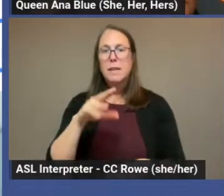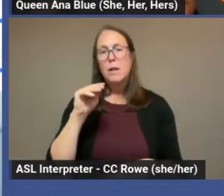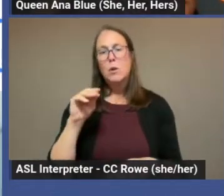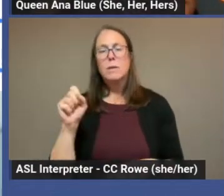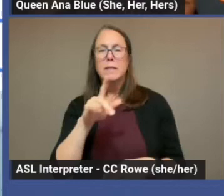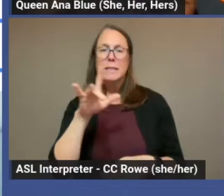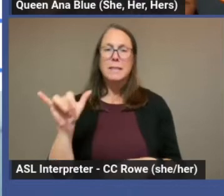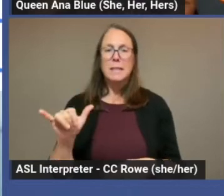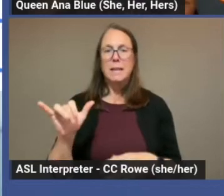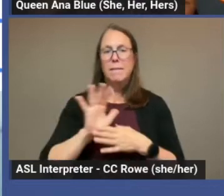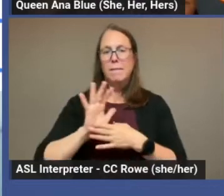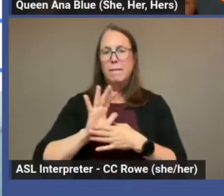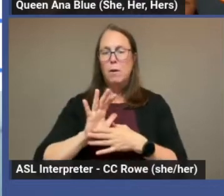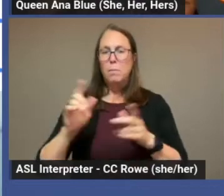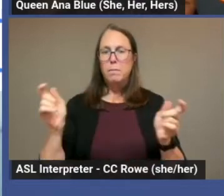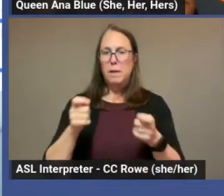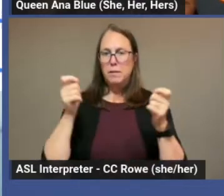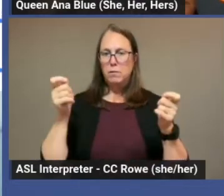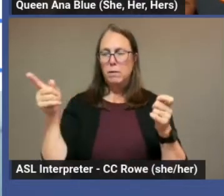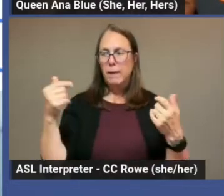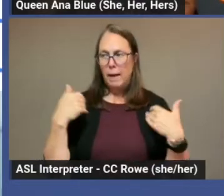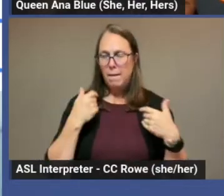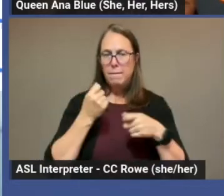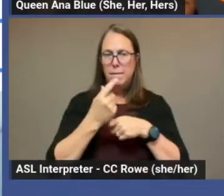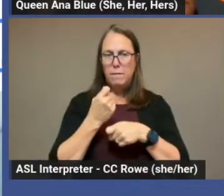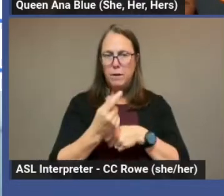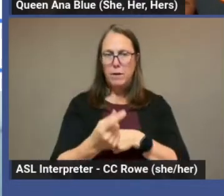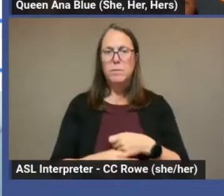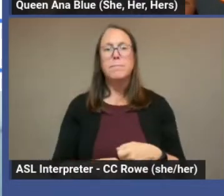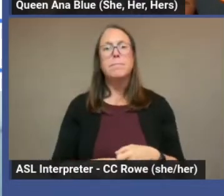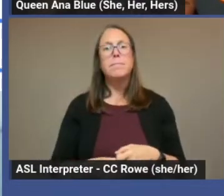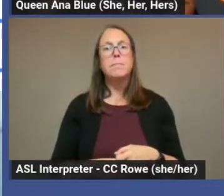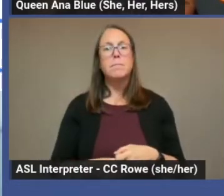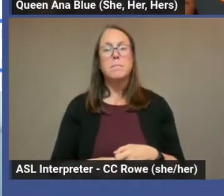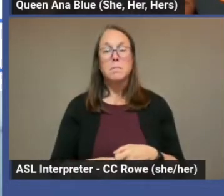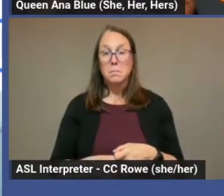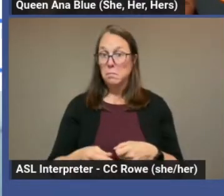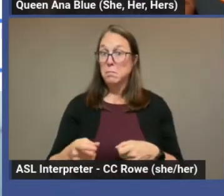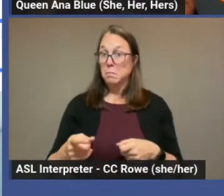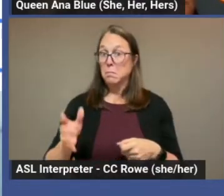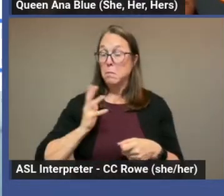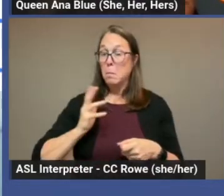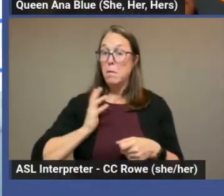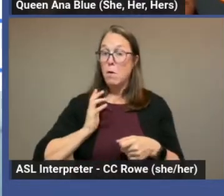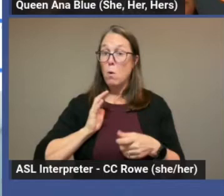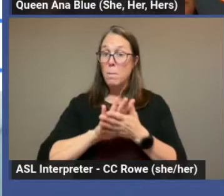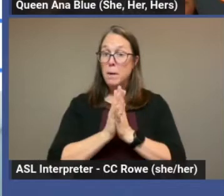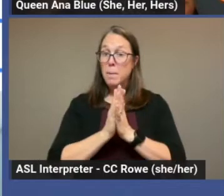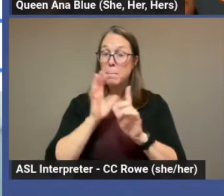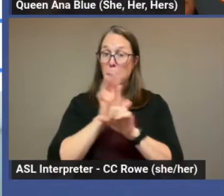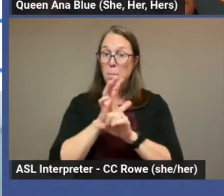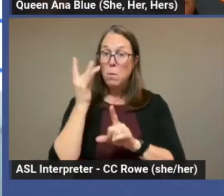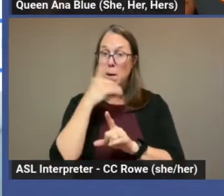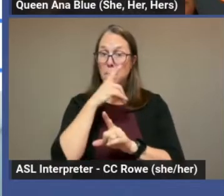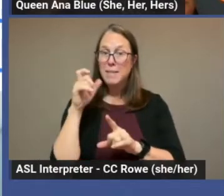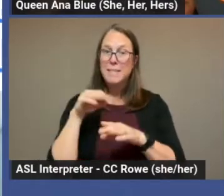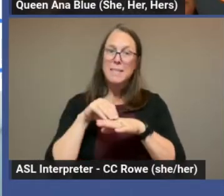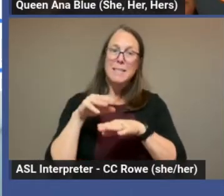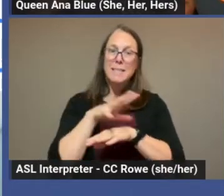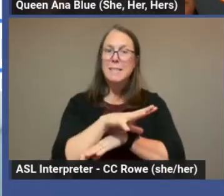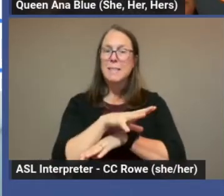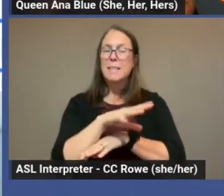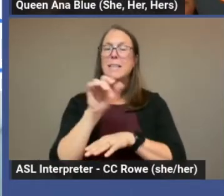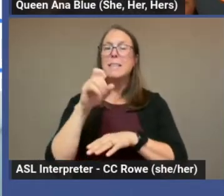festival that he holds annually. He was first pretty popularized due to his sex advice column